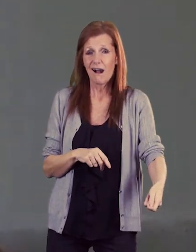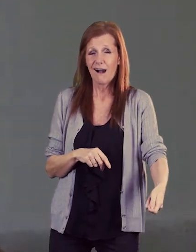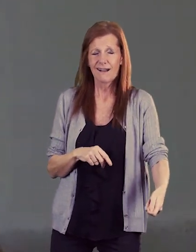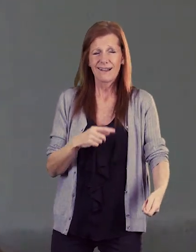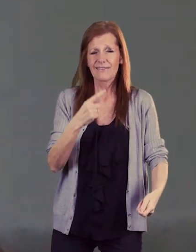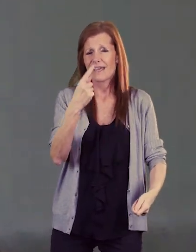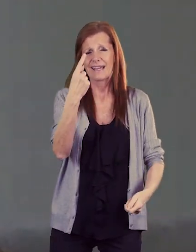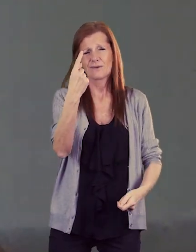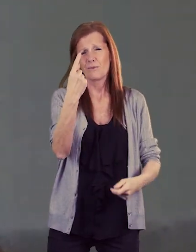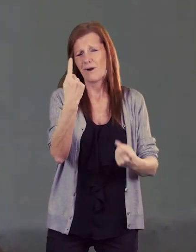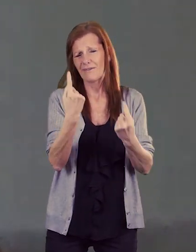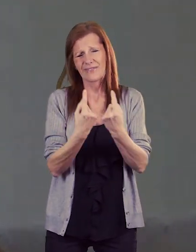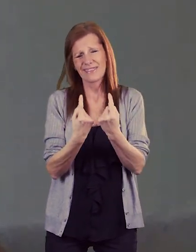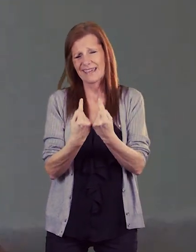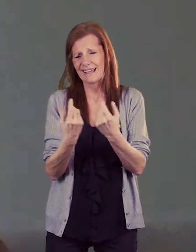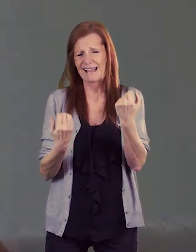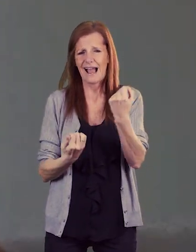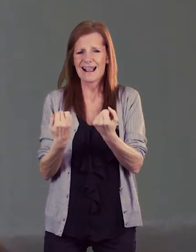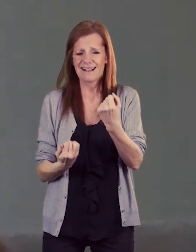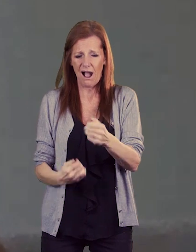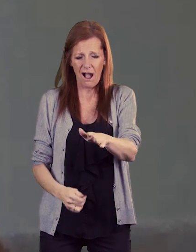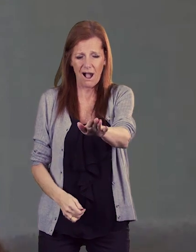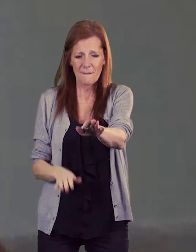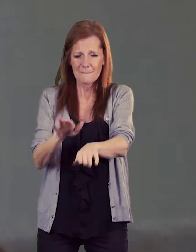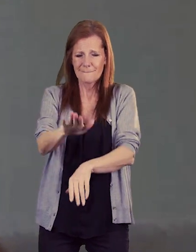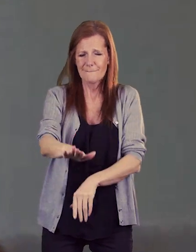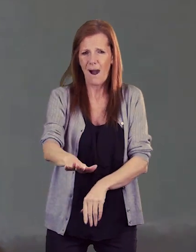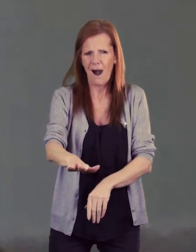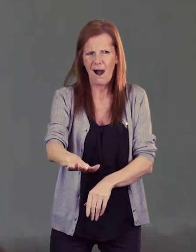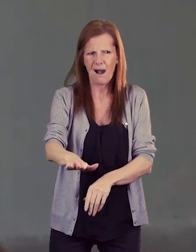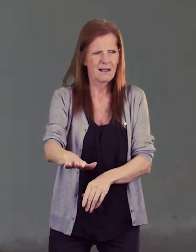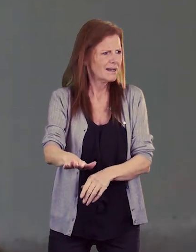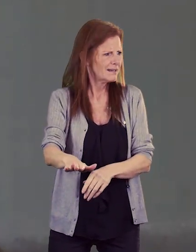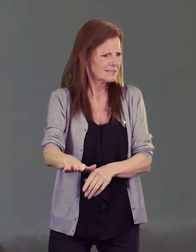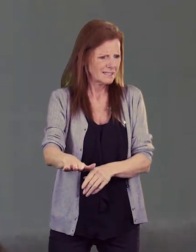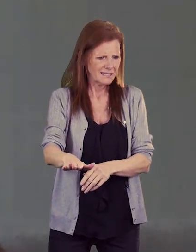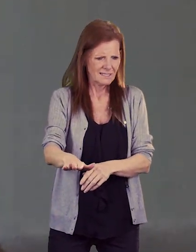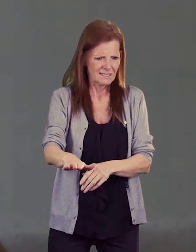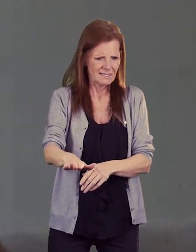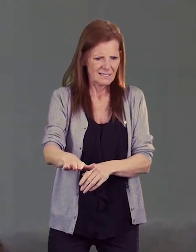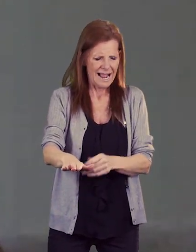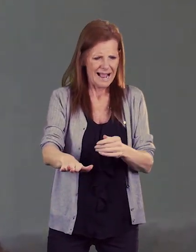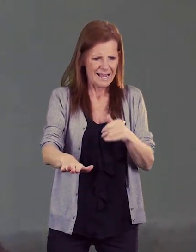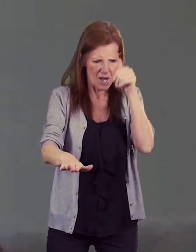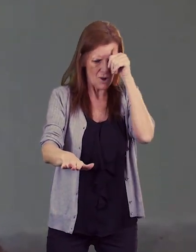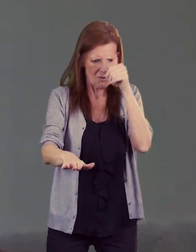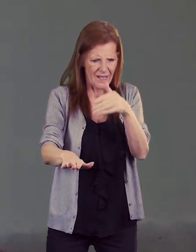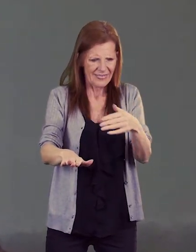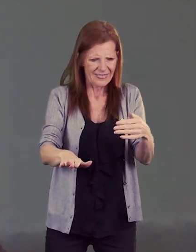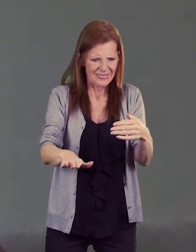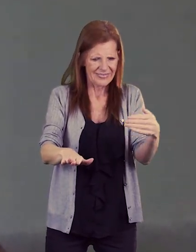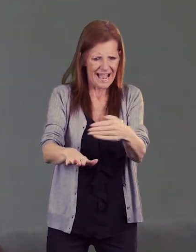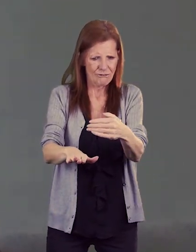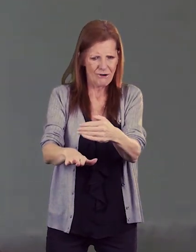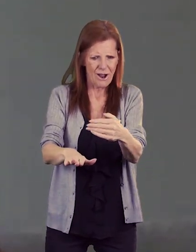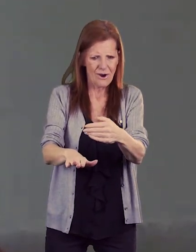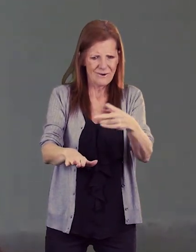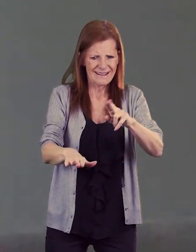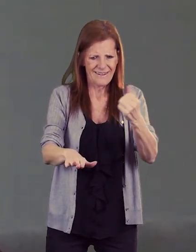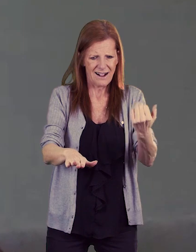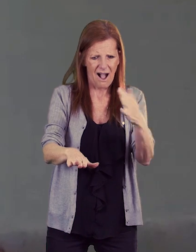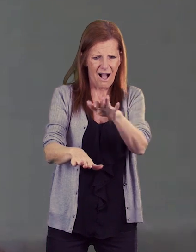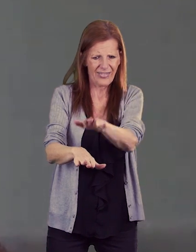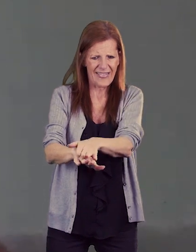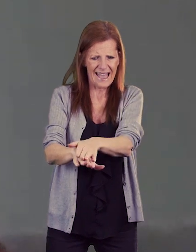little thing a parked car in the way and you're just thinking I don't know my way if I don't go down this road yeah and you have bad